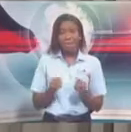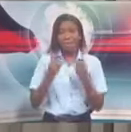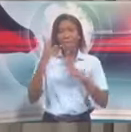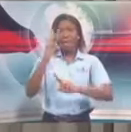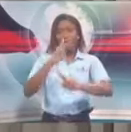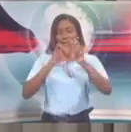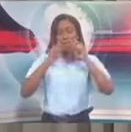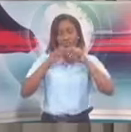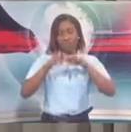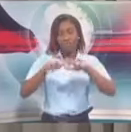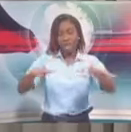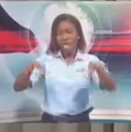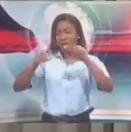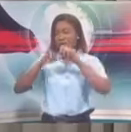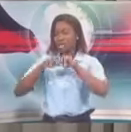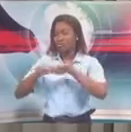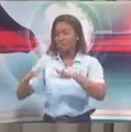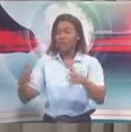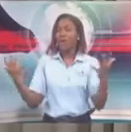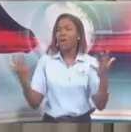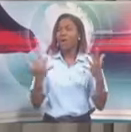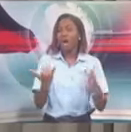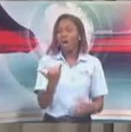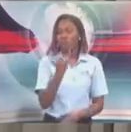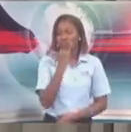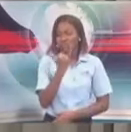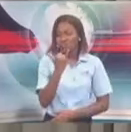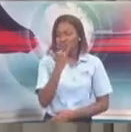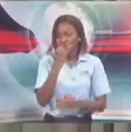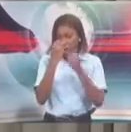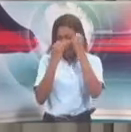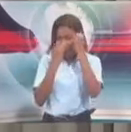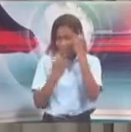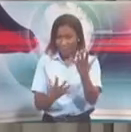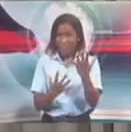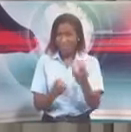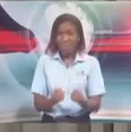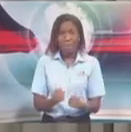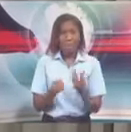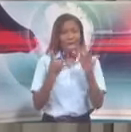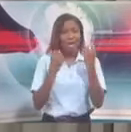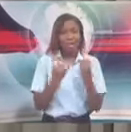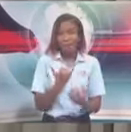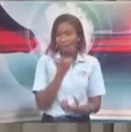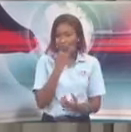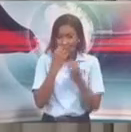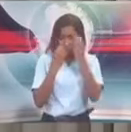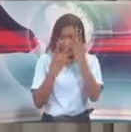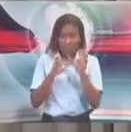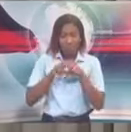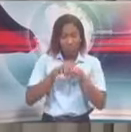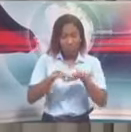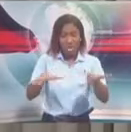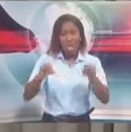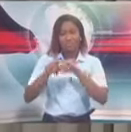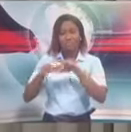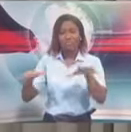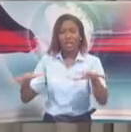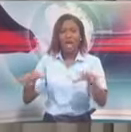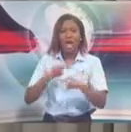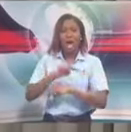and misleading commentary taking place with respect to the visit of the